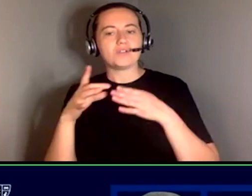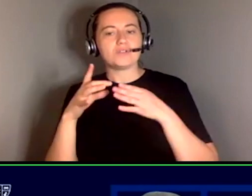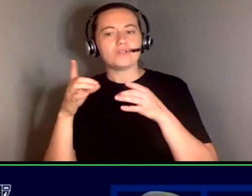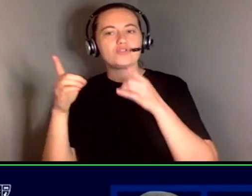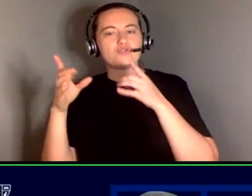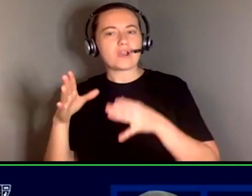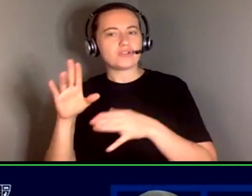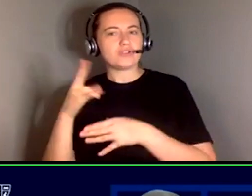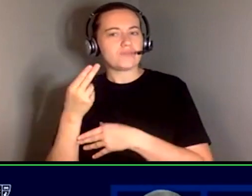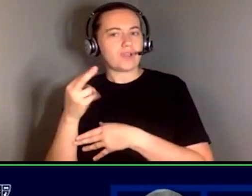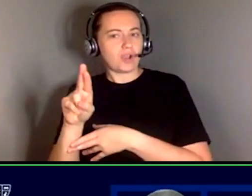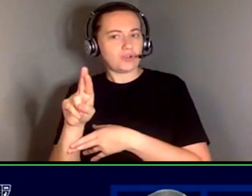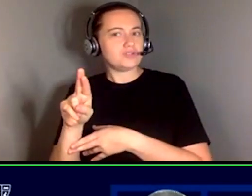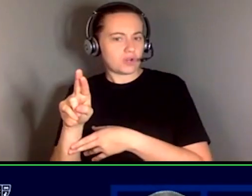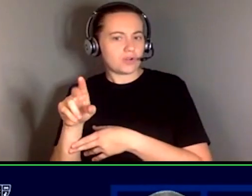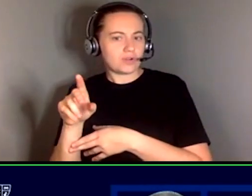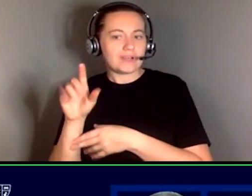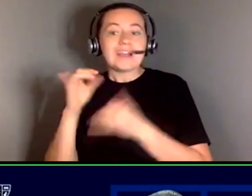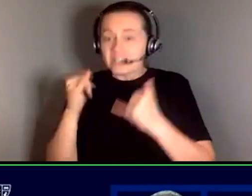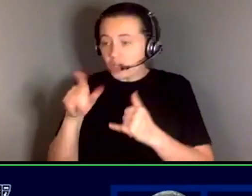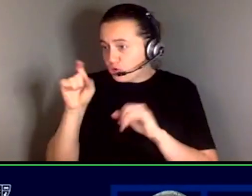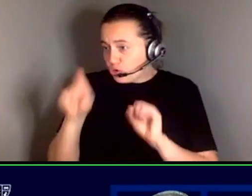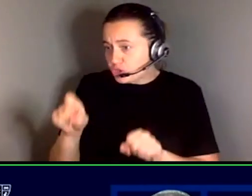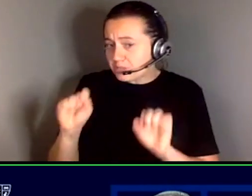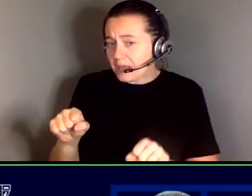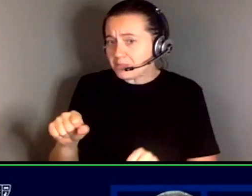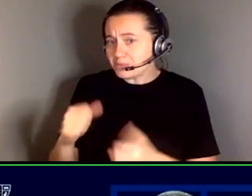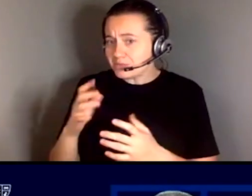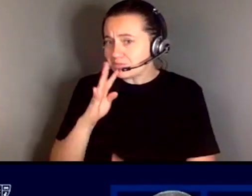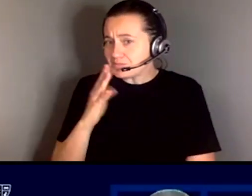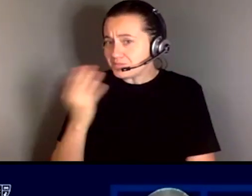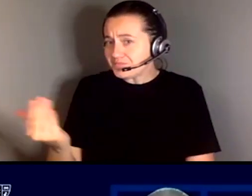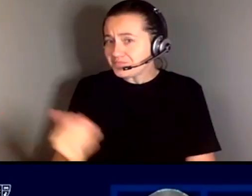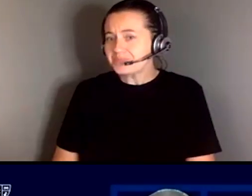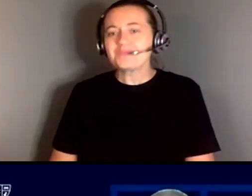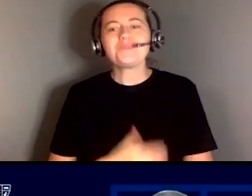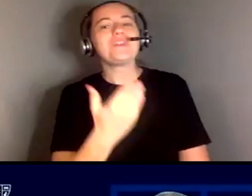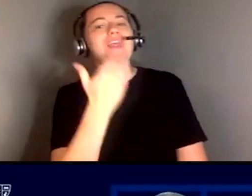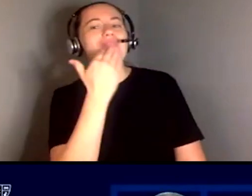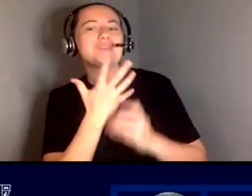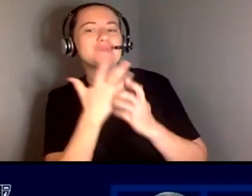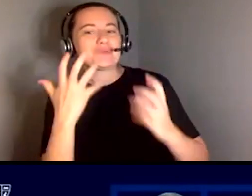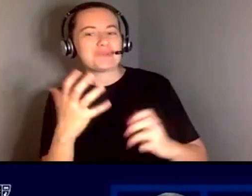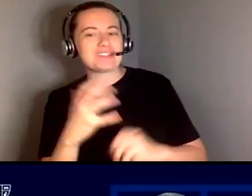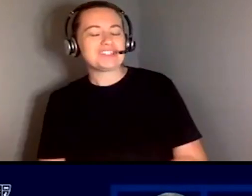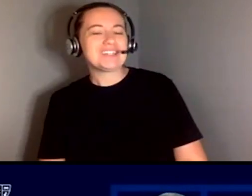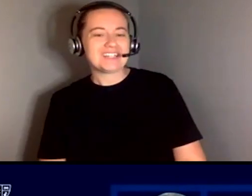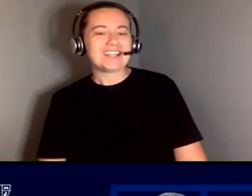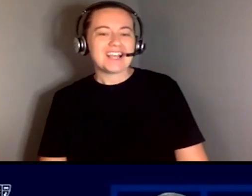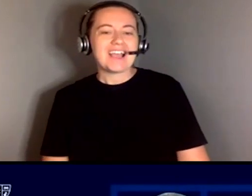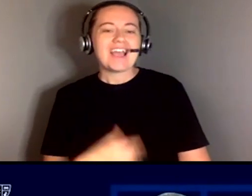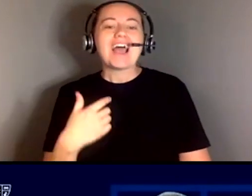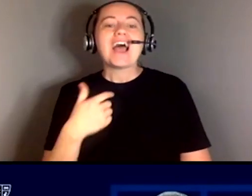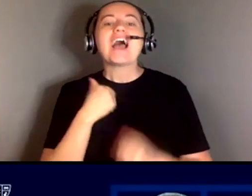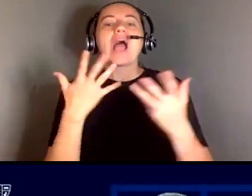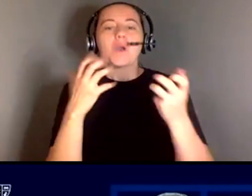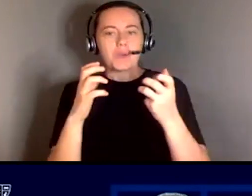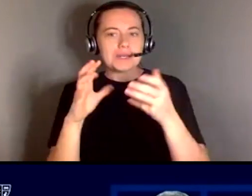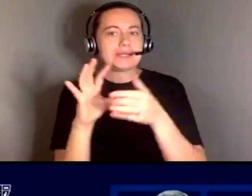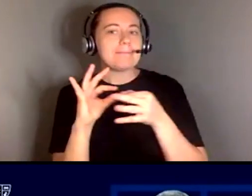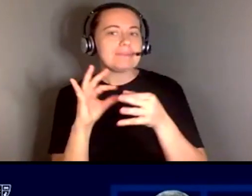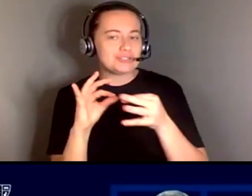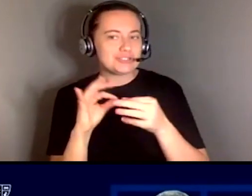unmute there you there you go now you should be able to unmute it thank you so much um i i did want to mention uh